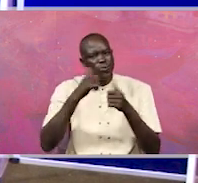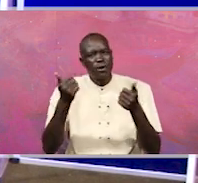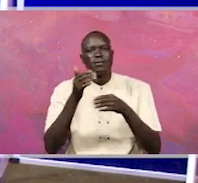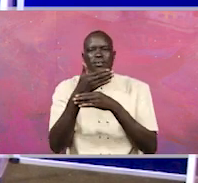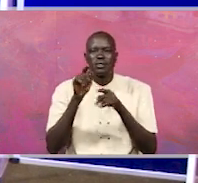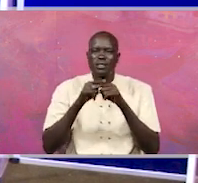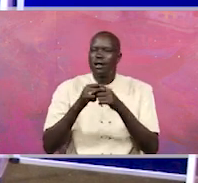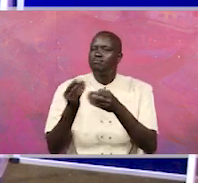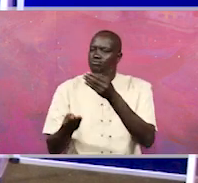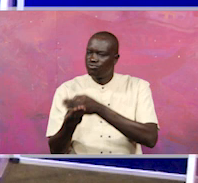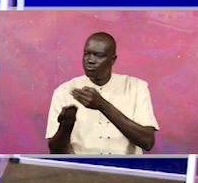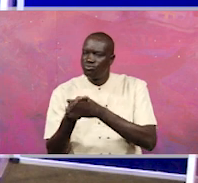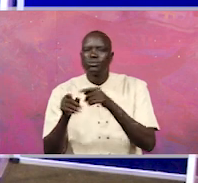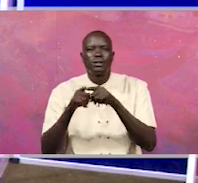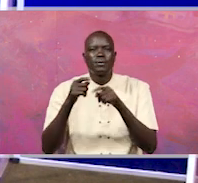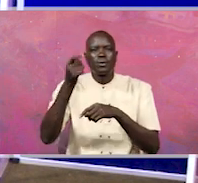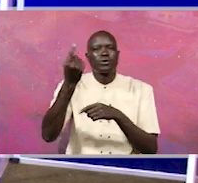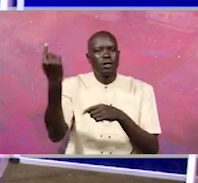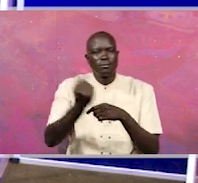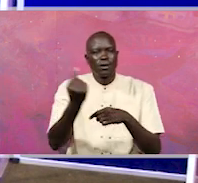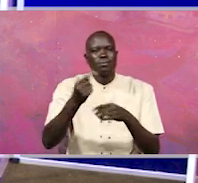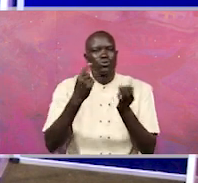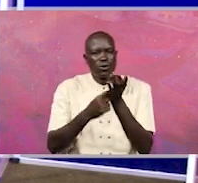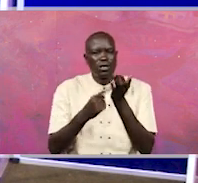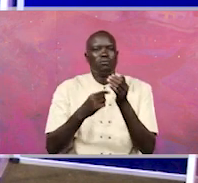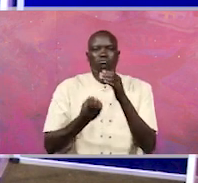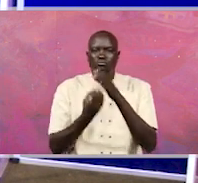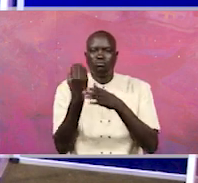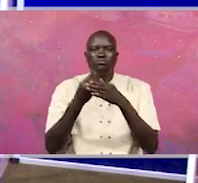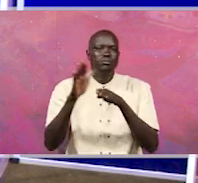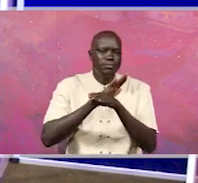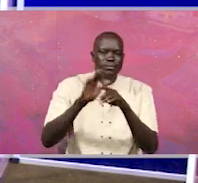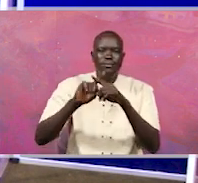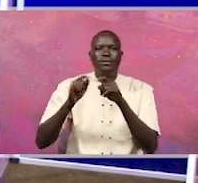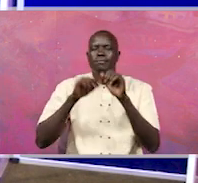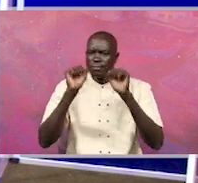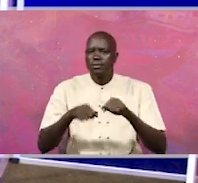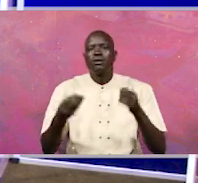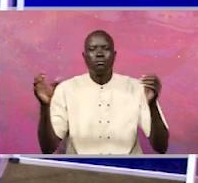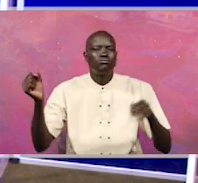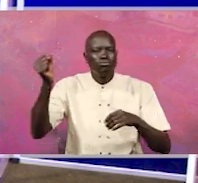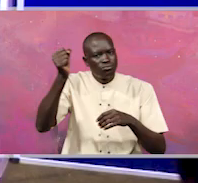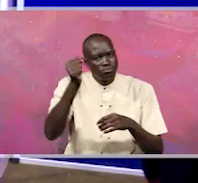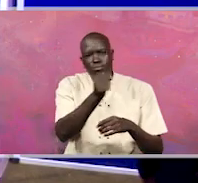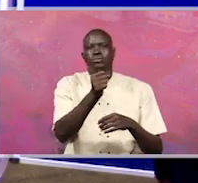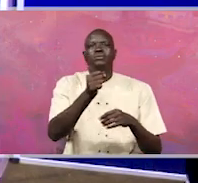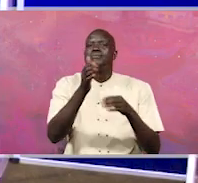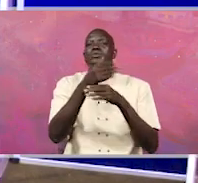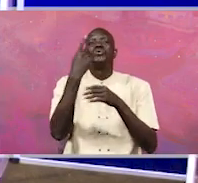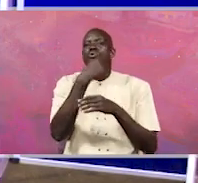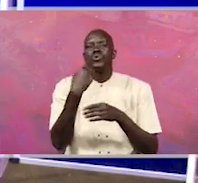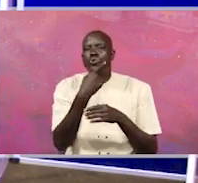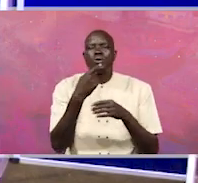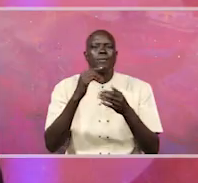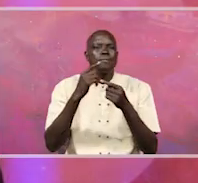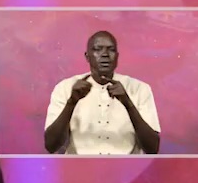my investors. We would have expected within that year to see who these ministers are. And, again, when the same president castigates the IG, yet the same president